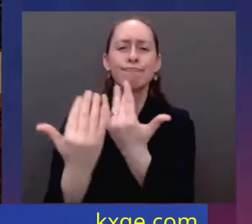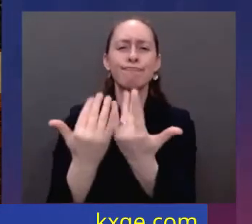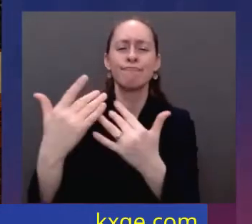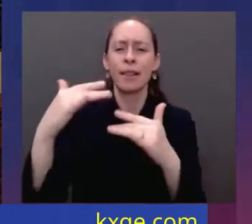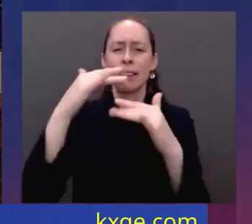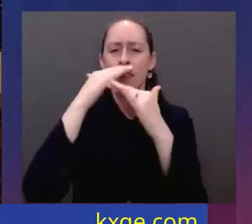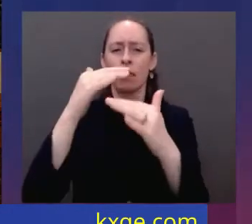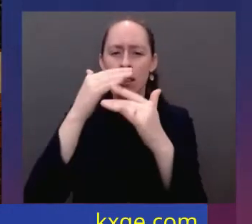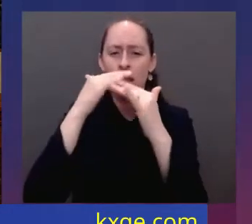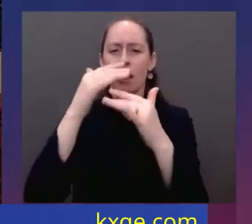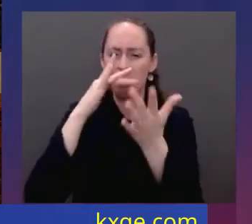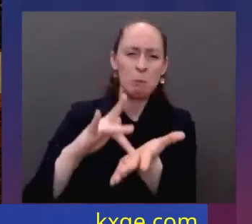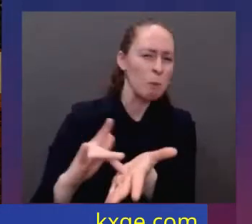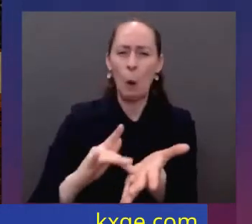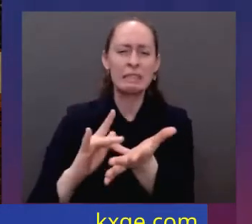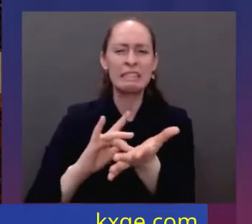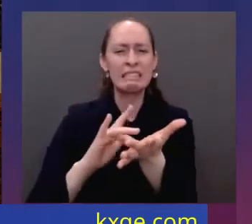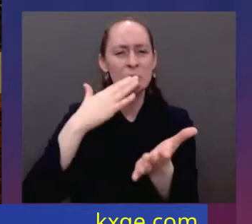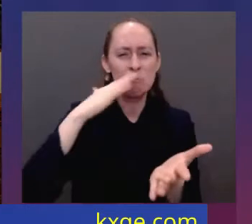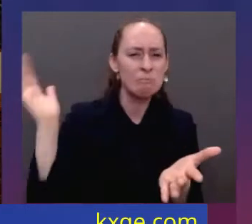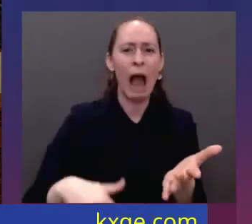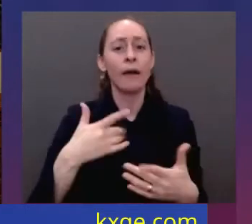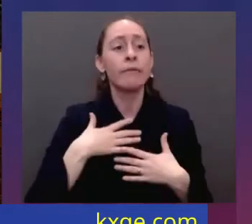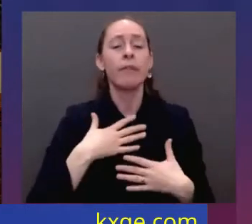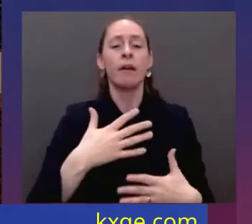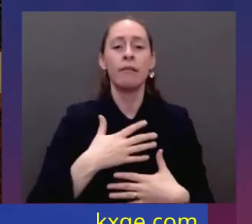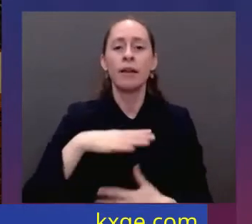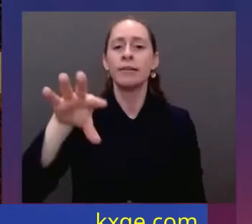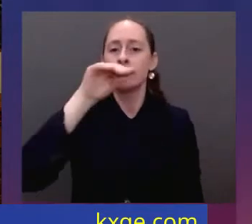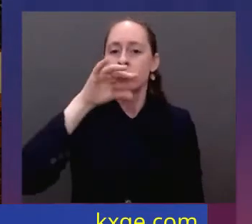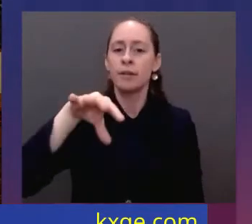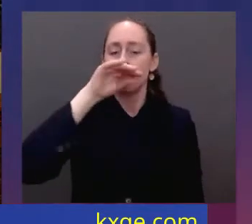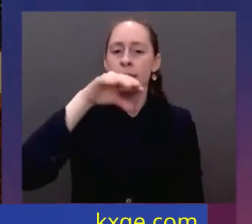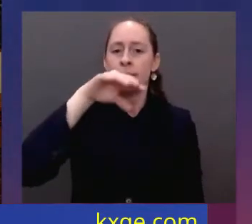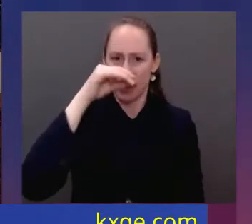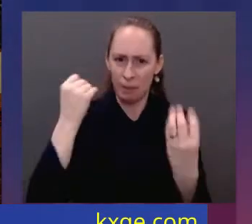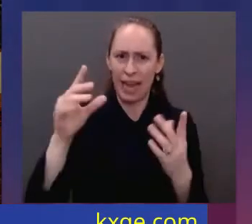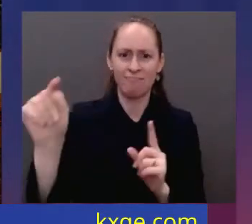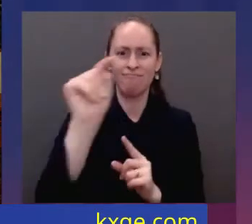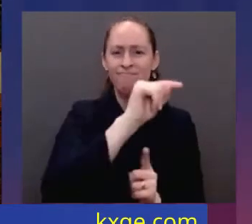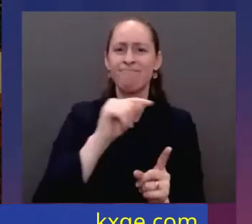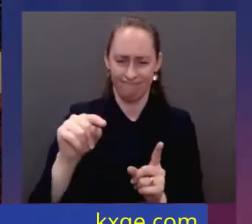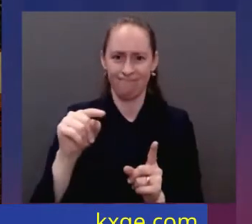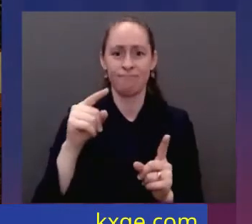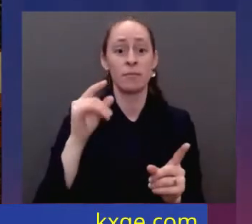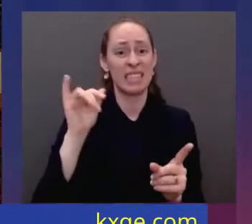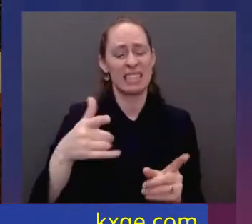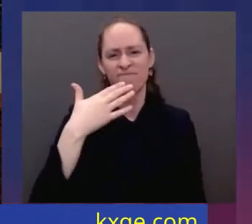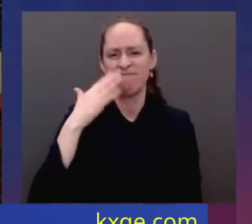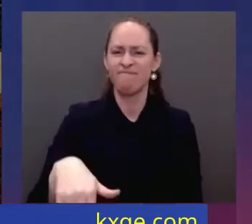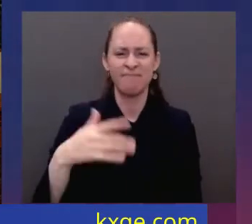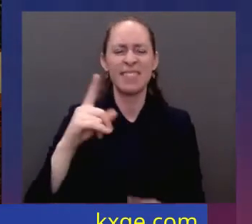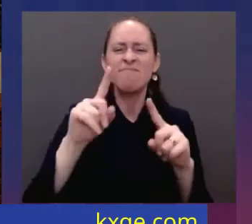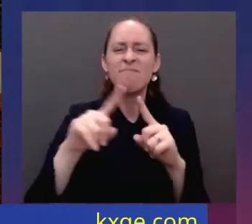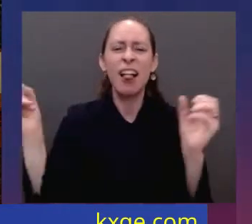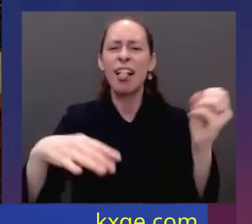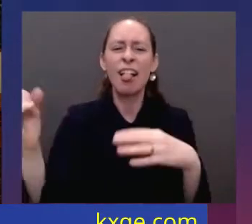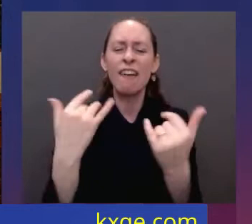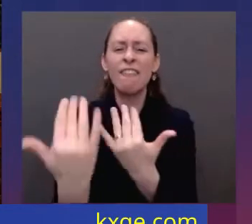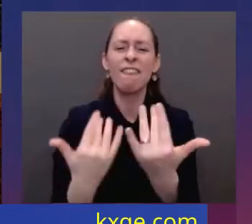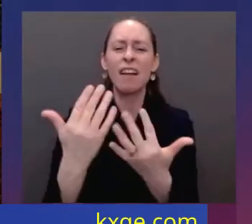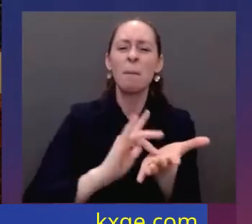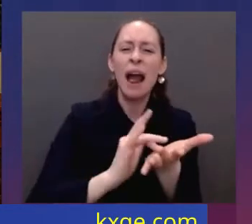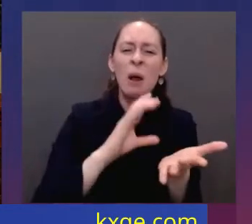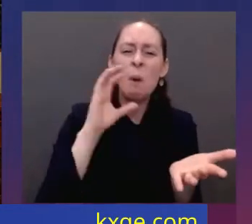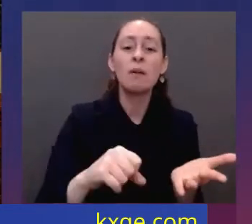Afghanistan over 40 times. These burn pits that incinerate waste, the waste of war, medical and hazards material, jet fuel, and so much more.